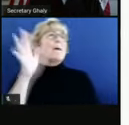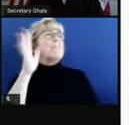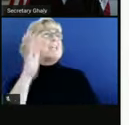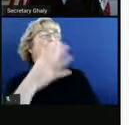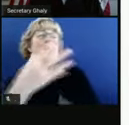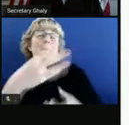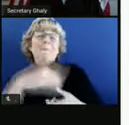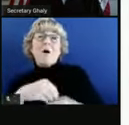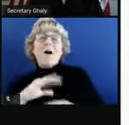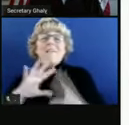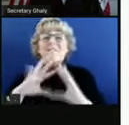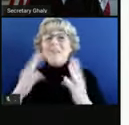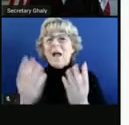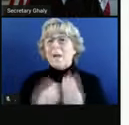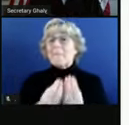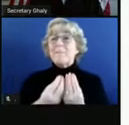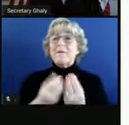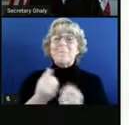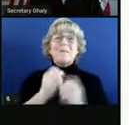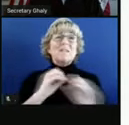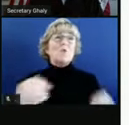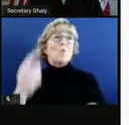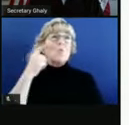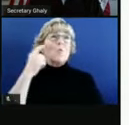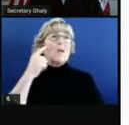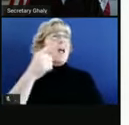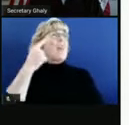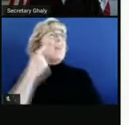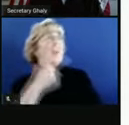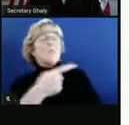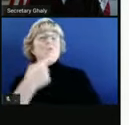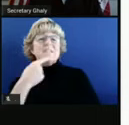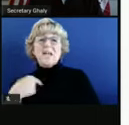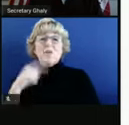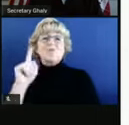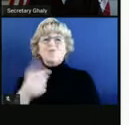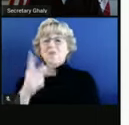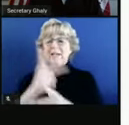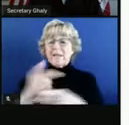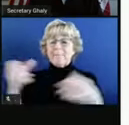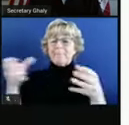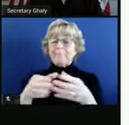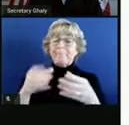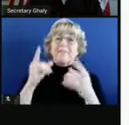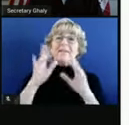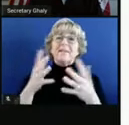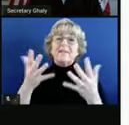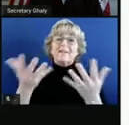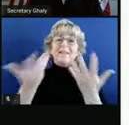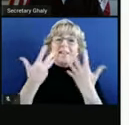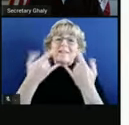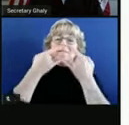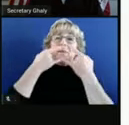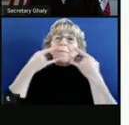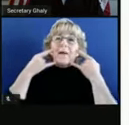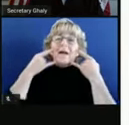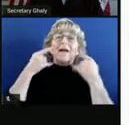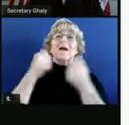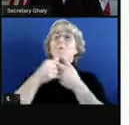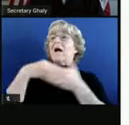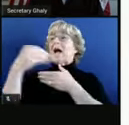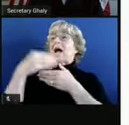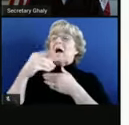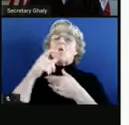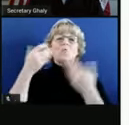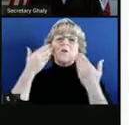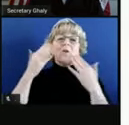she's part of our family. How does this make any sense? I thought you said we just have to keep our mask on when we're outside with people we don't